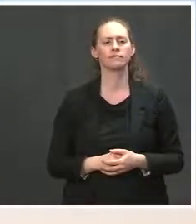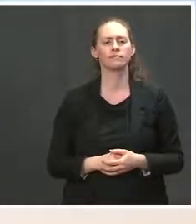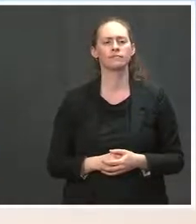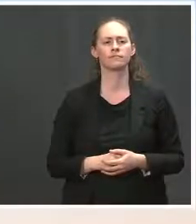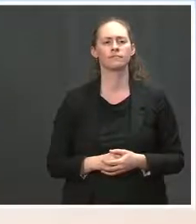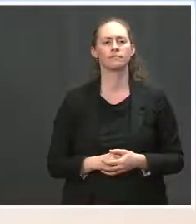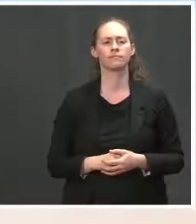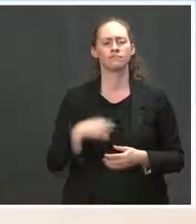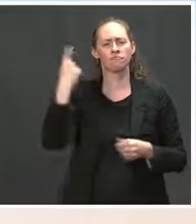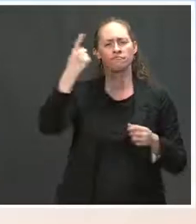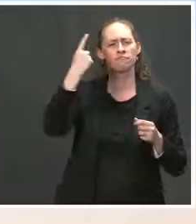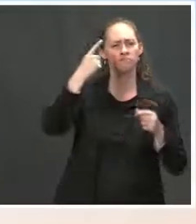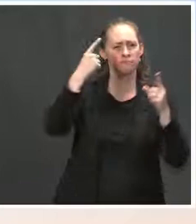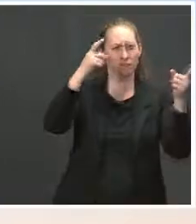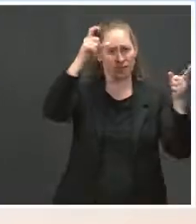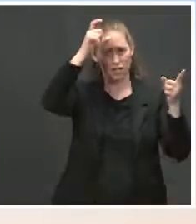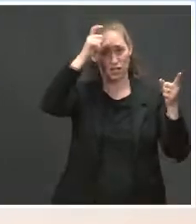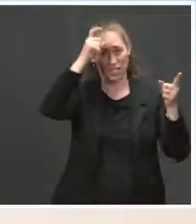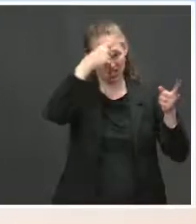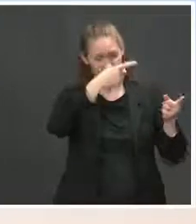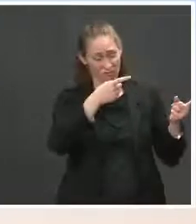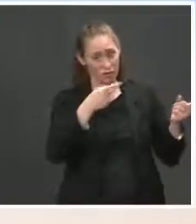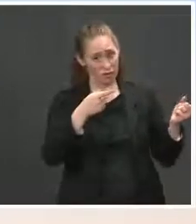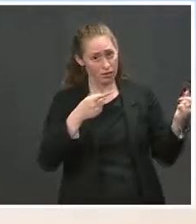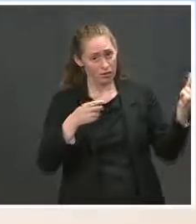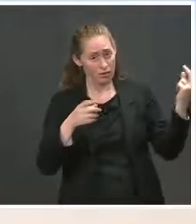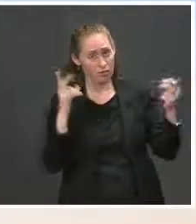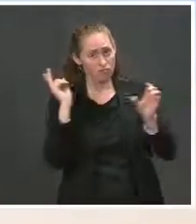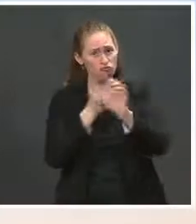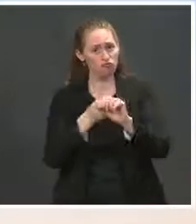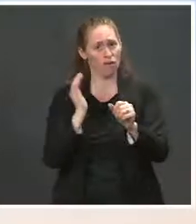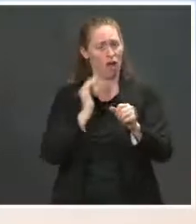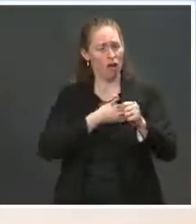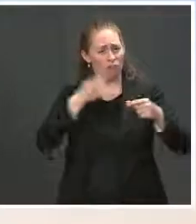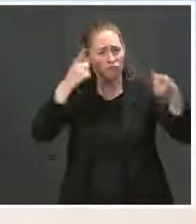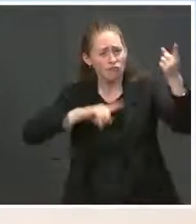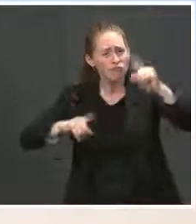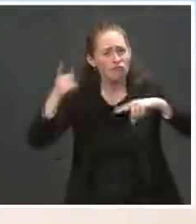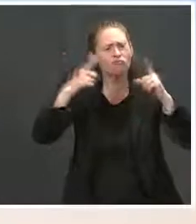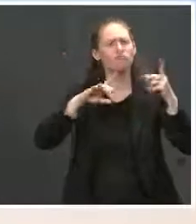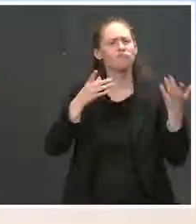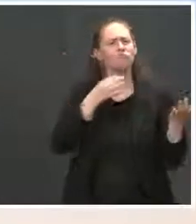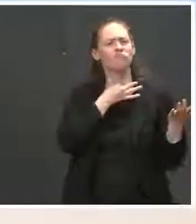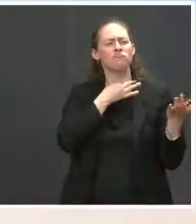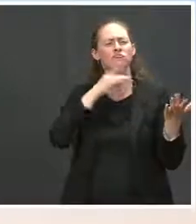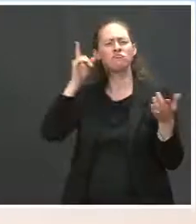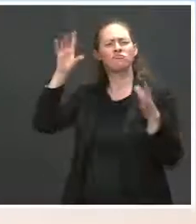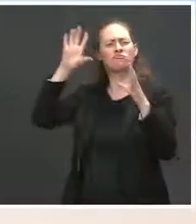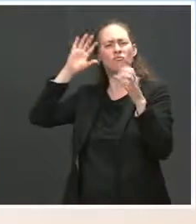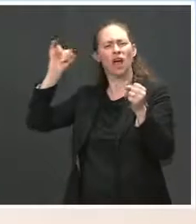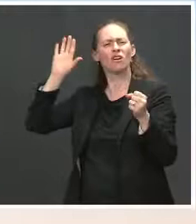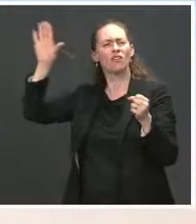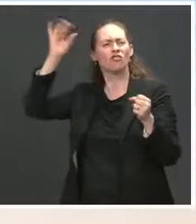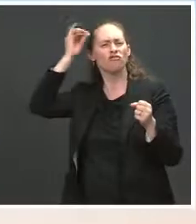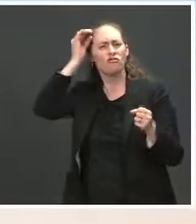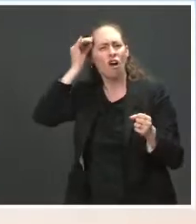Is the administration taking into what consideration is the administration taking into the concerns